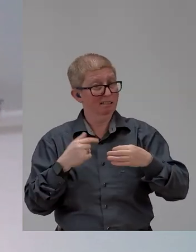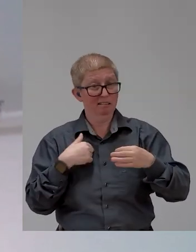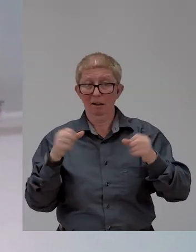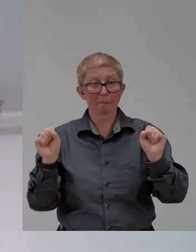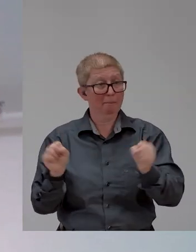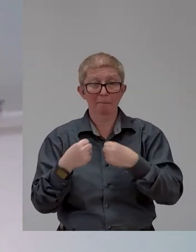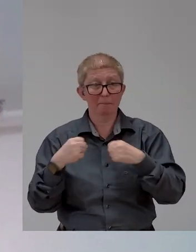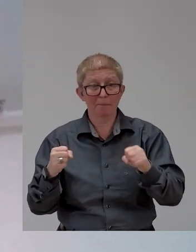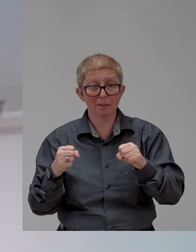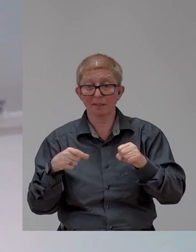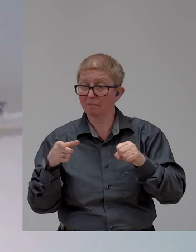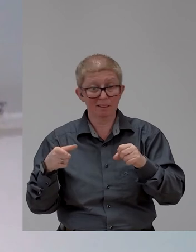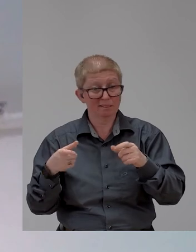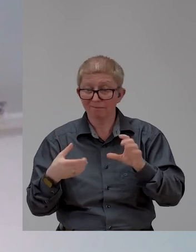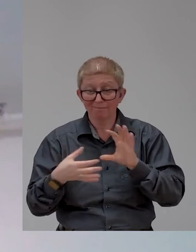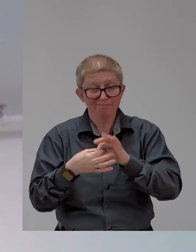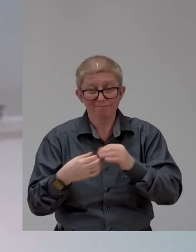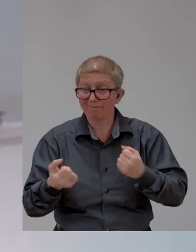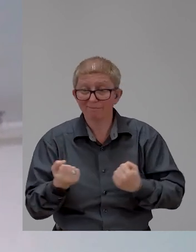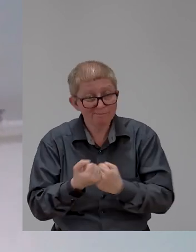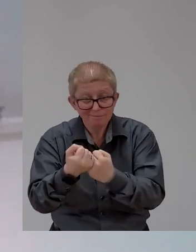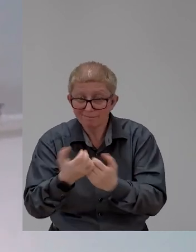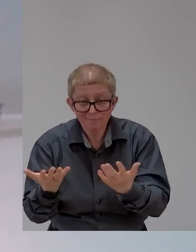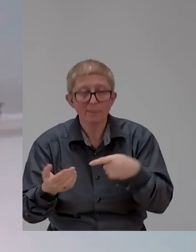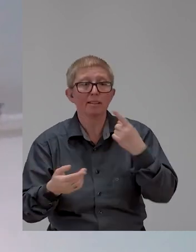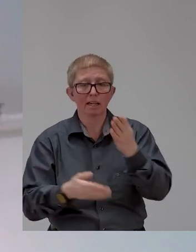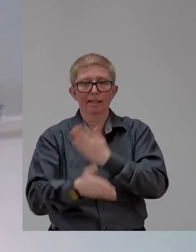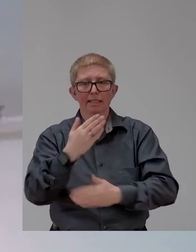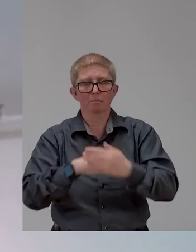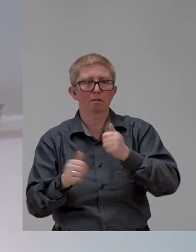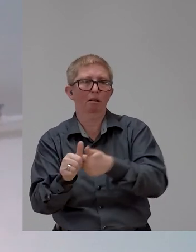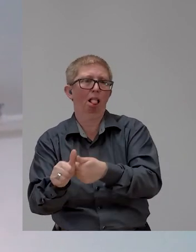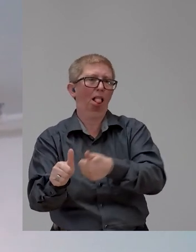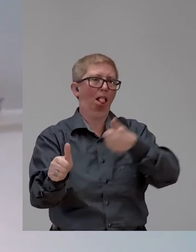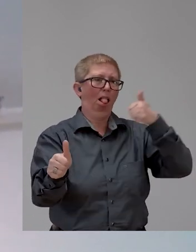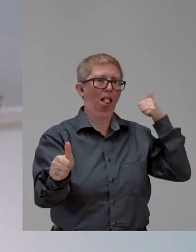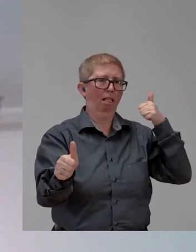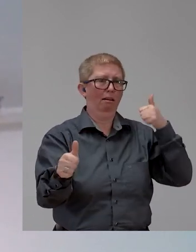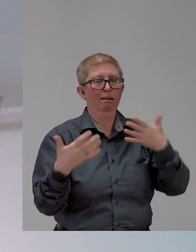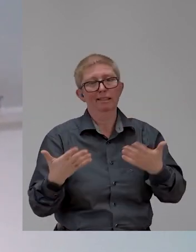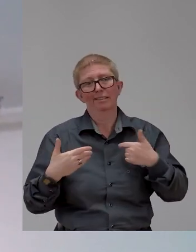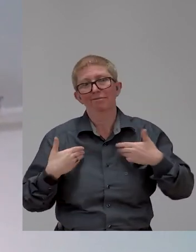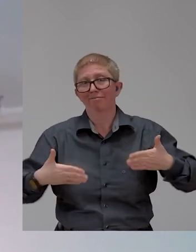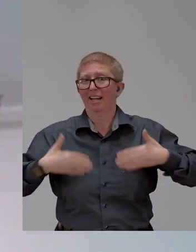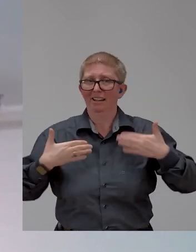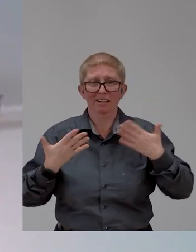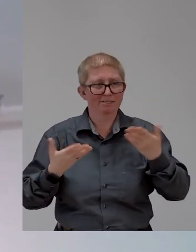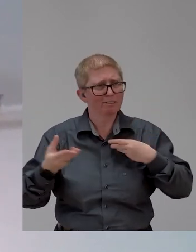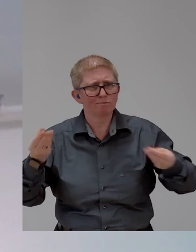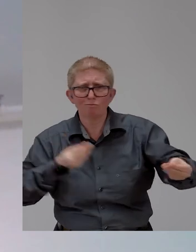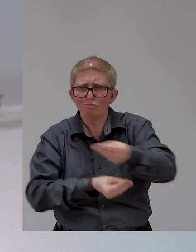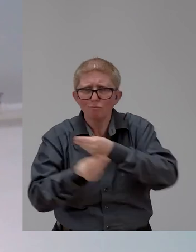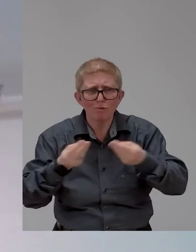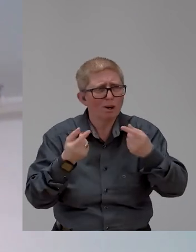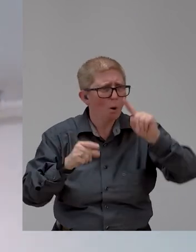great prospects, but also great concerns. I look forward to engaging with you on questions and answers, along with my friend, Professor